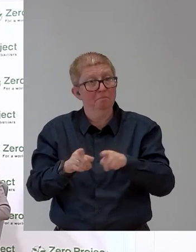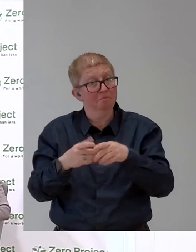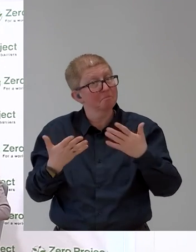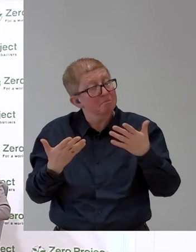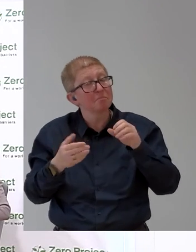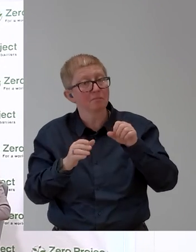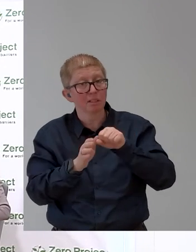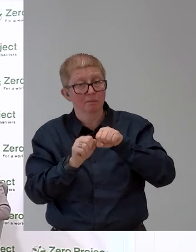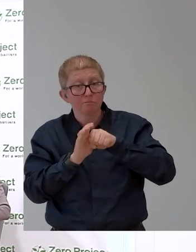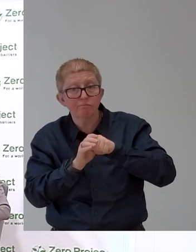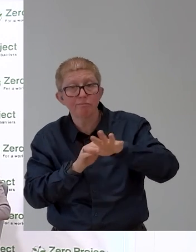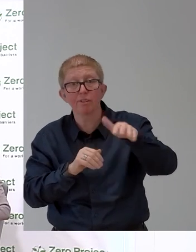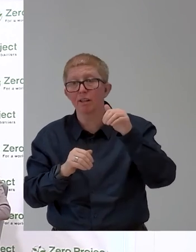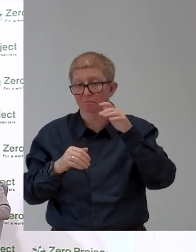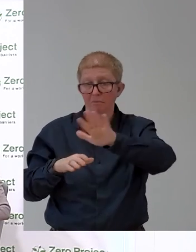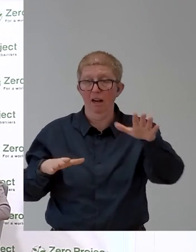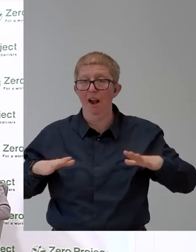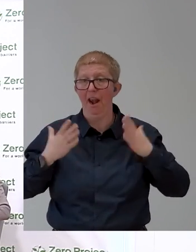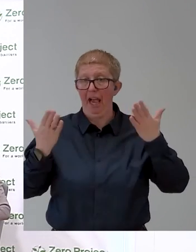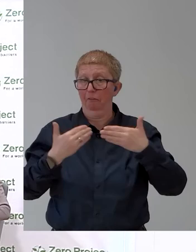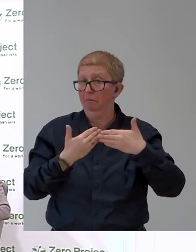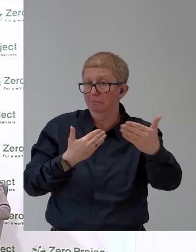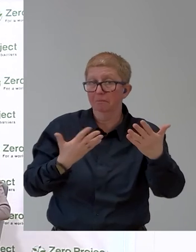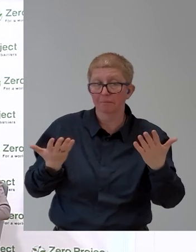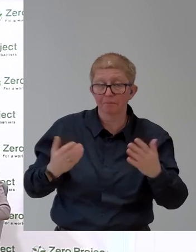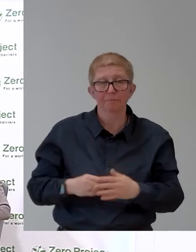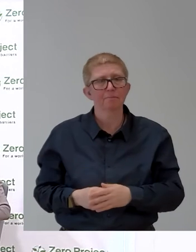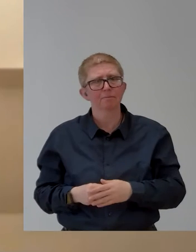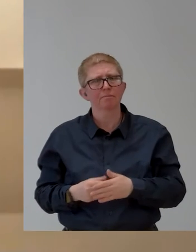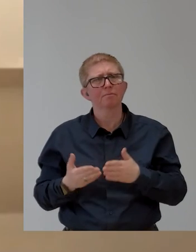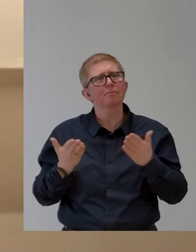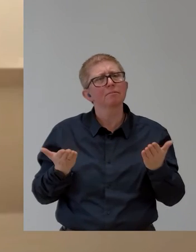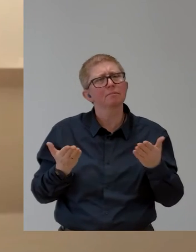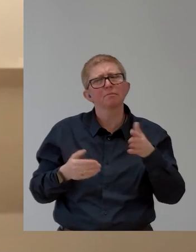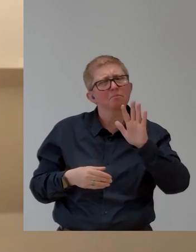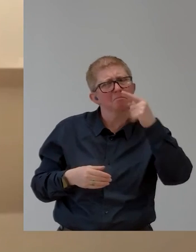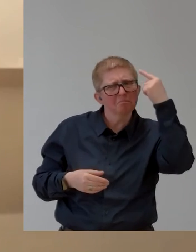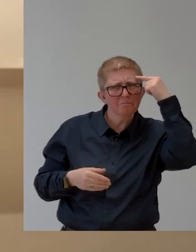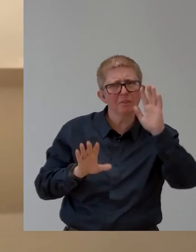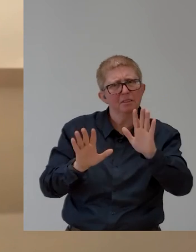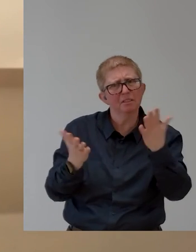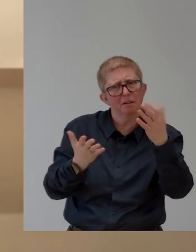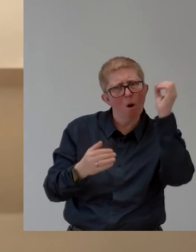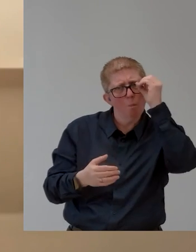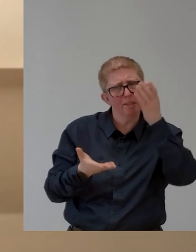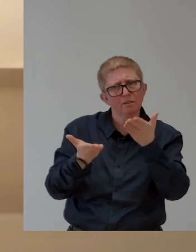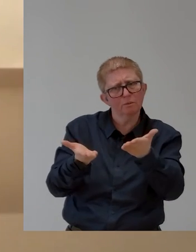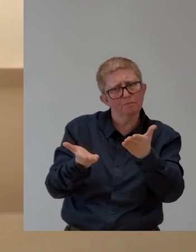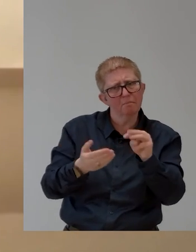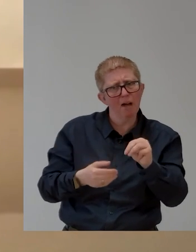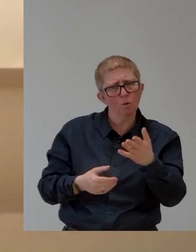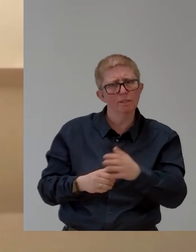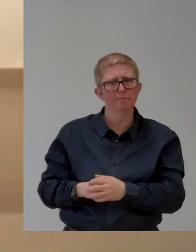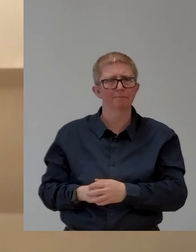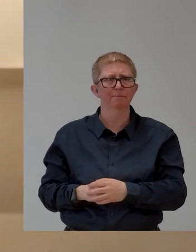what do you think? I think it's six degrees is addressing a very relevant challenge. And because I think